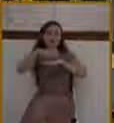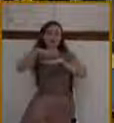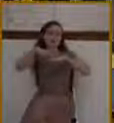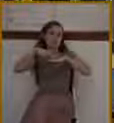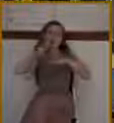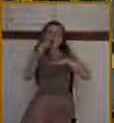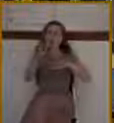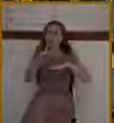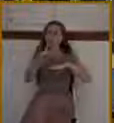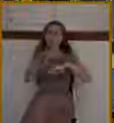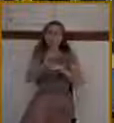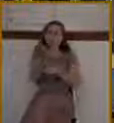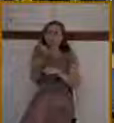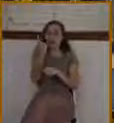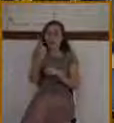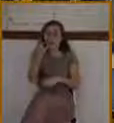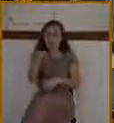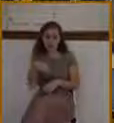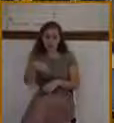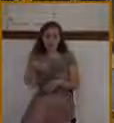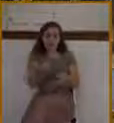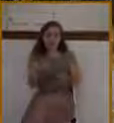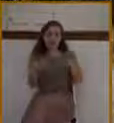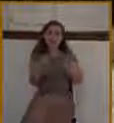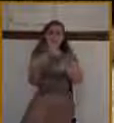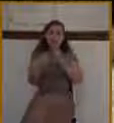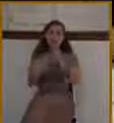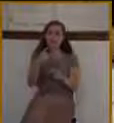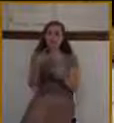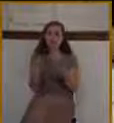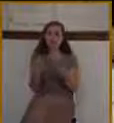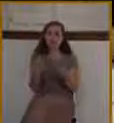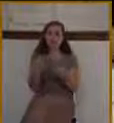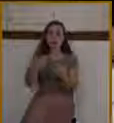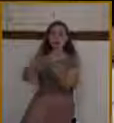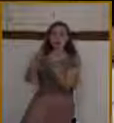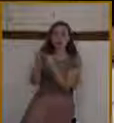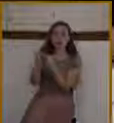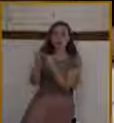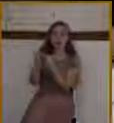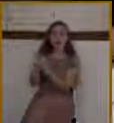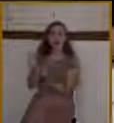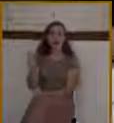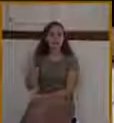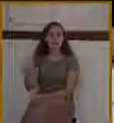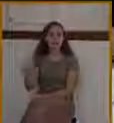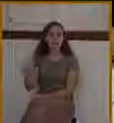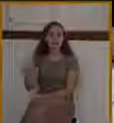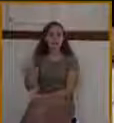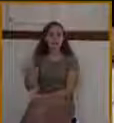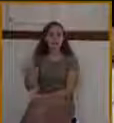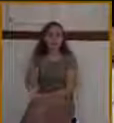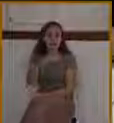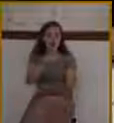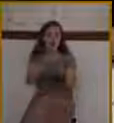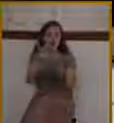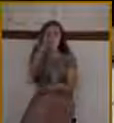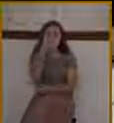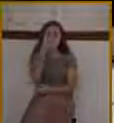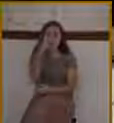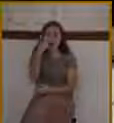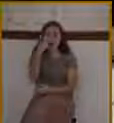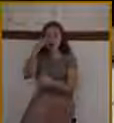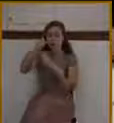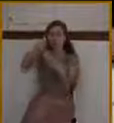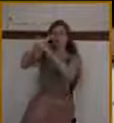they will cry out, crucify him. Crucify him. They were spiritually blind. They really didn't know, like their forefathers that